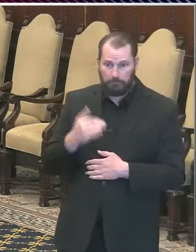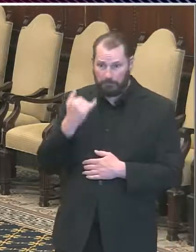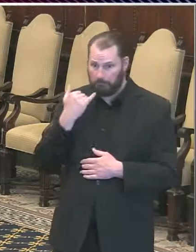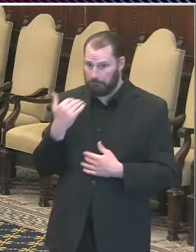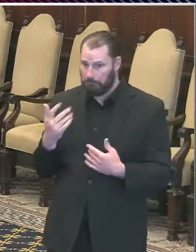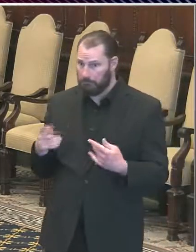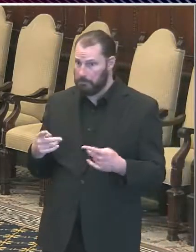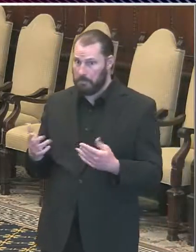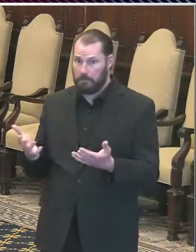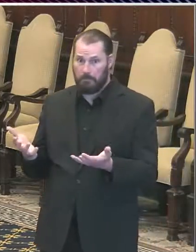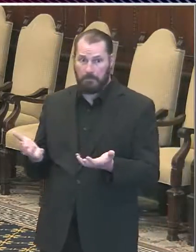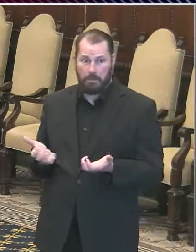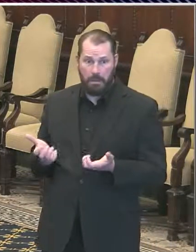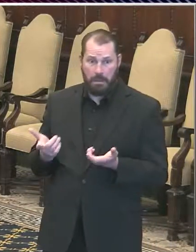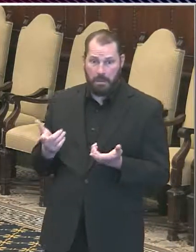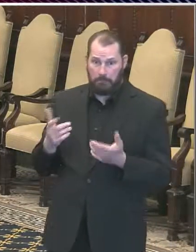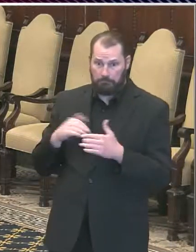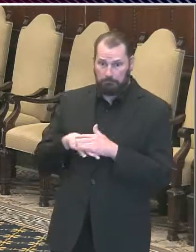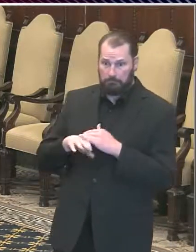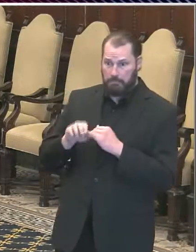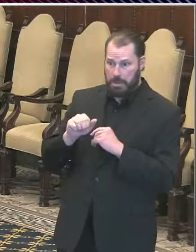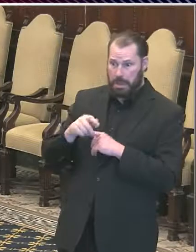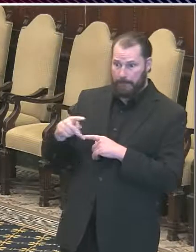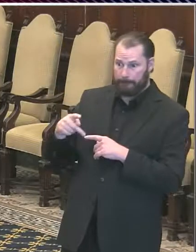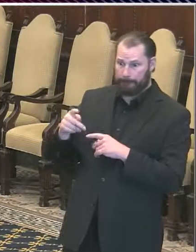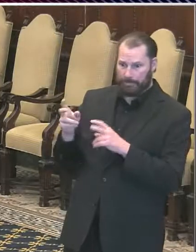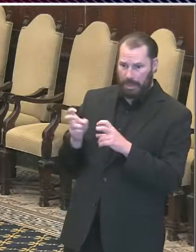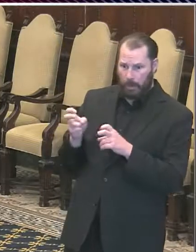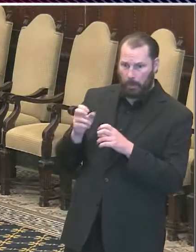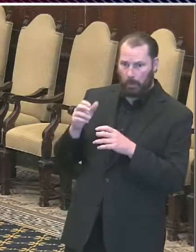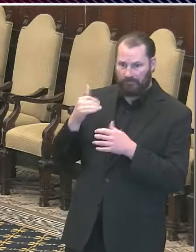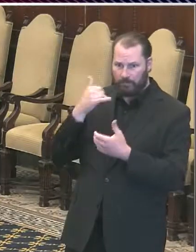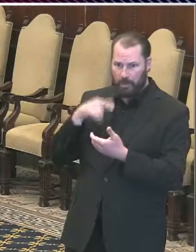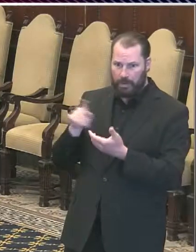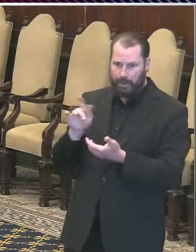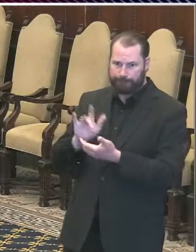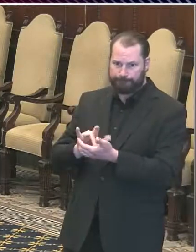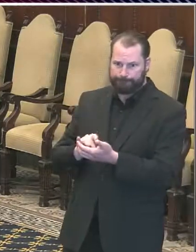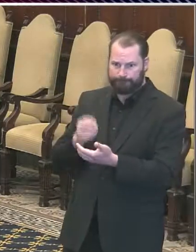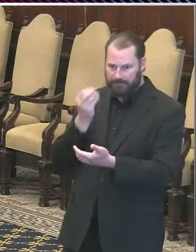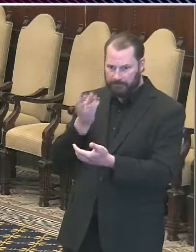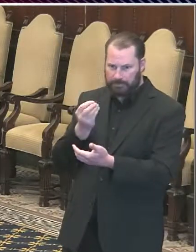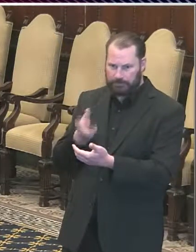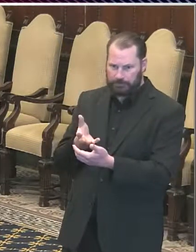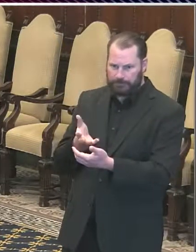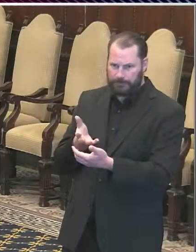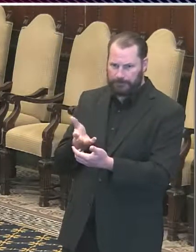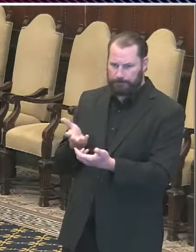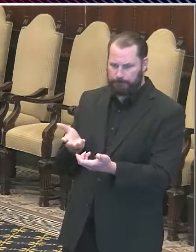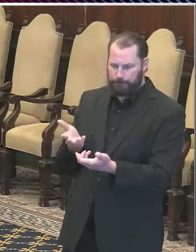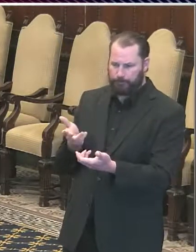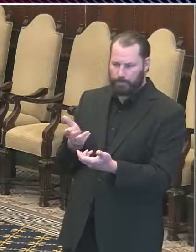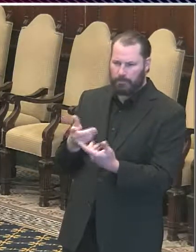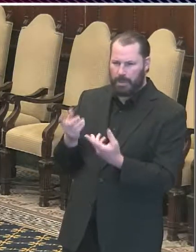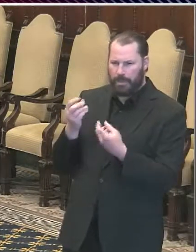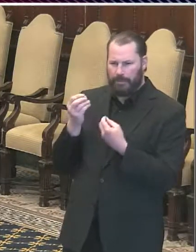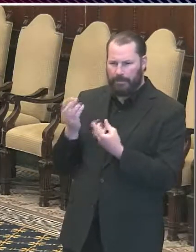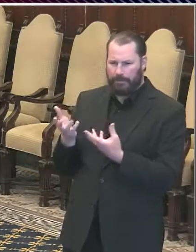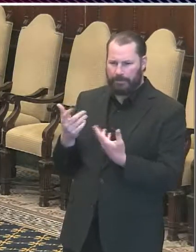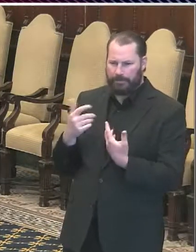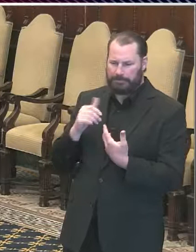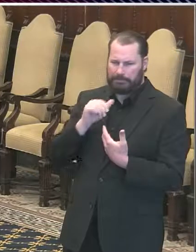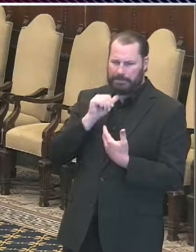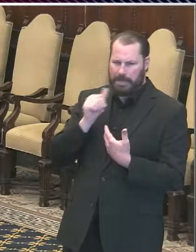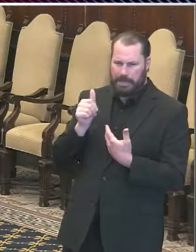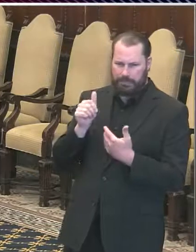it's not of any value and so it's still unclear to us in general let me just say technology